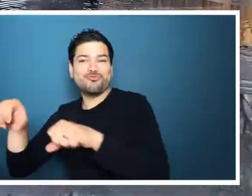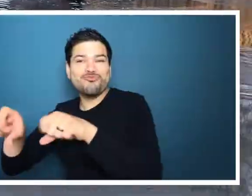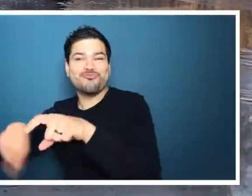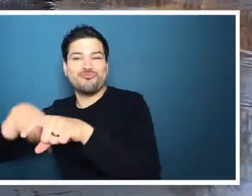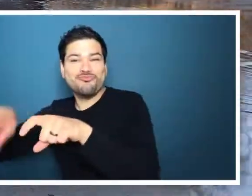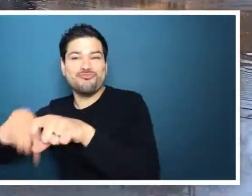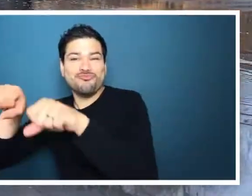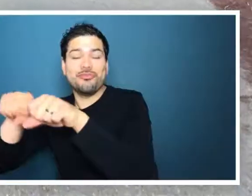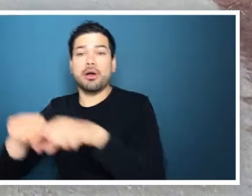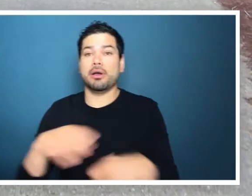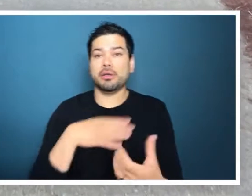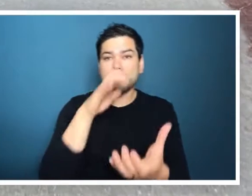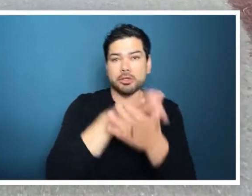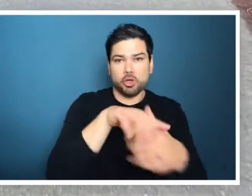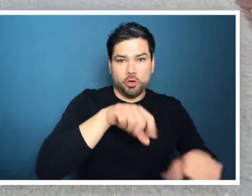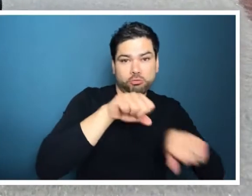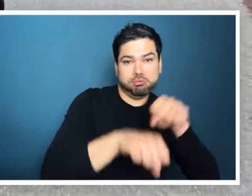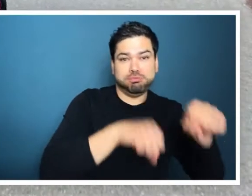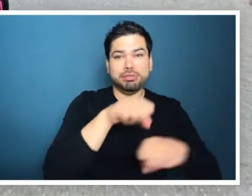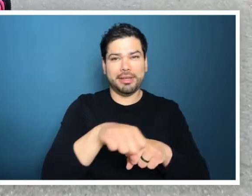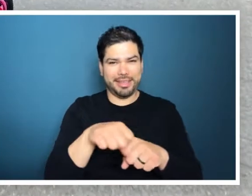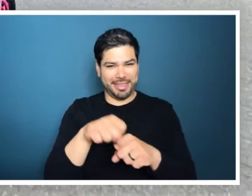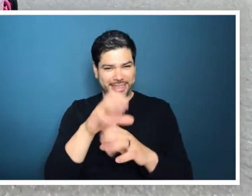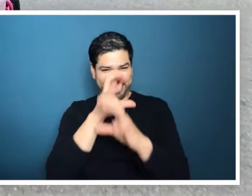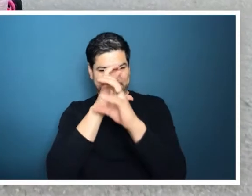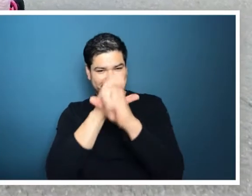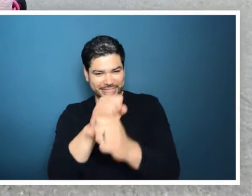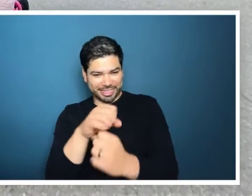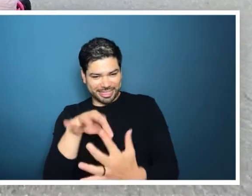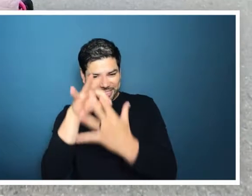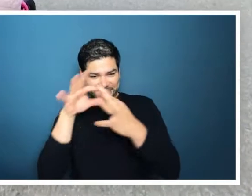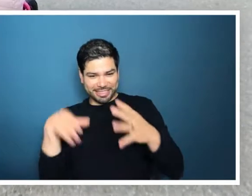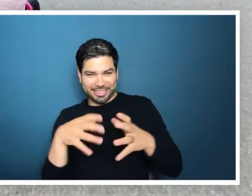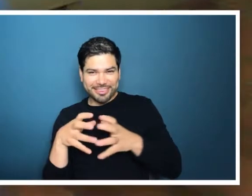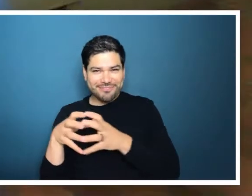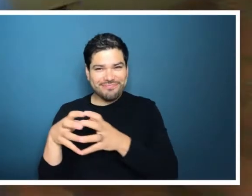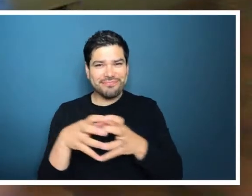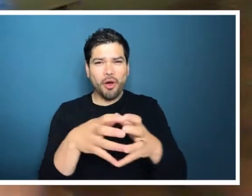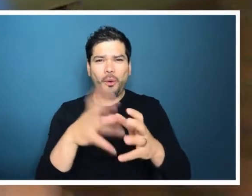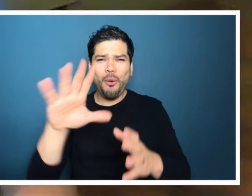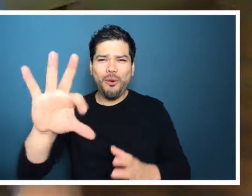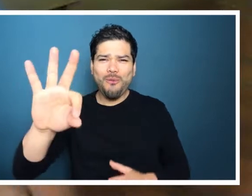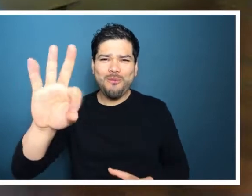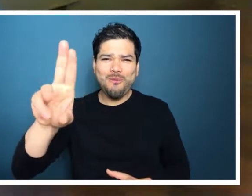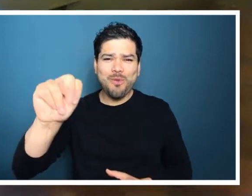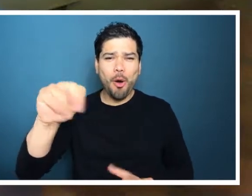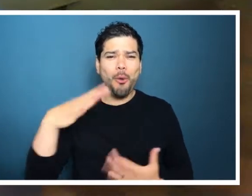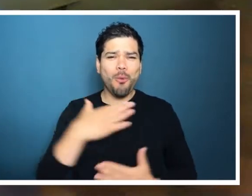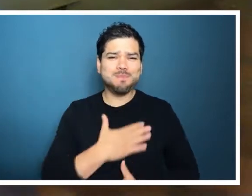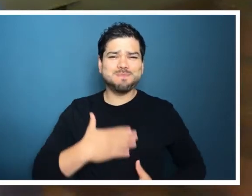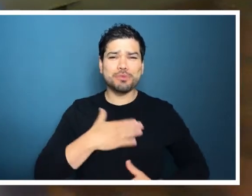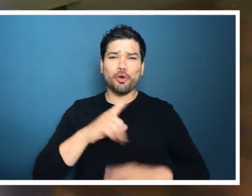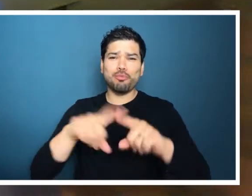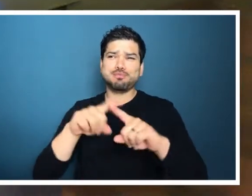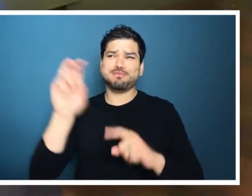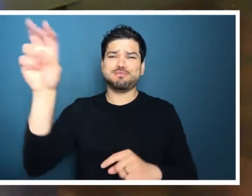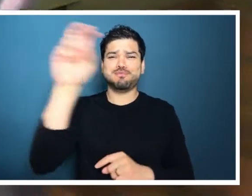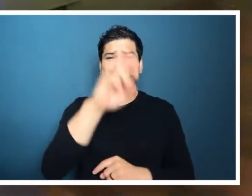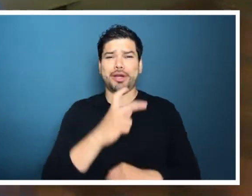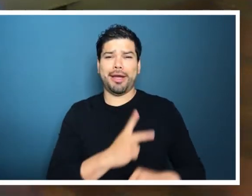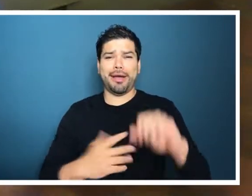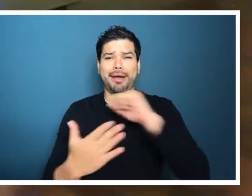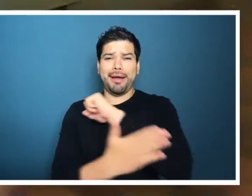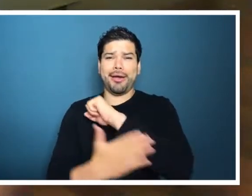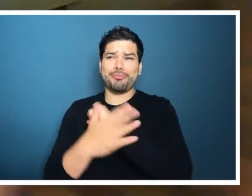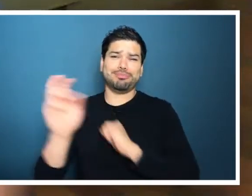scooter. My wife would be on the bike. So we can't really see it all together for a while. But it's fun. We try to go to different